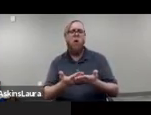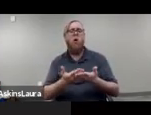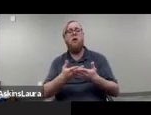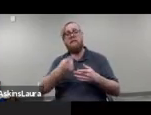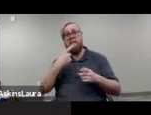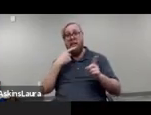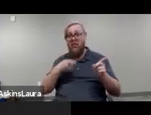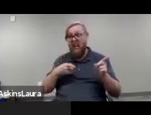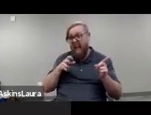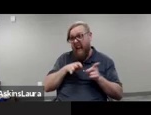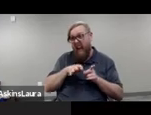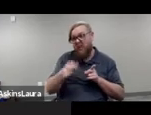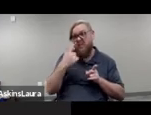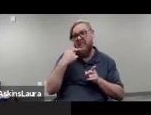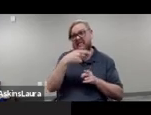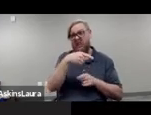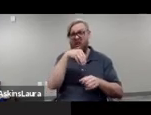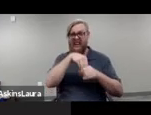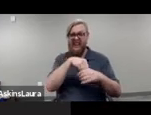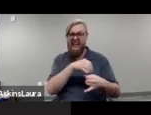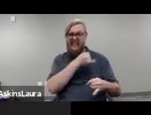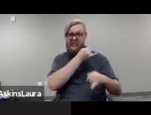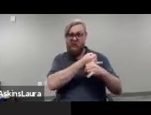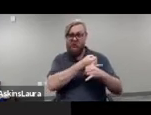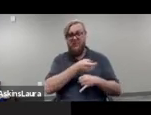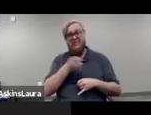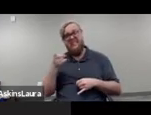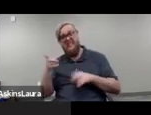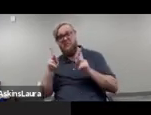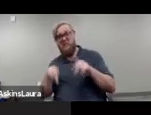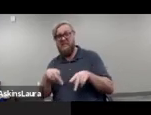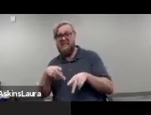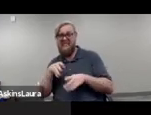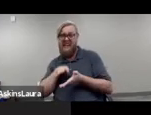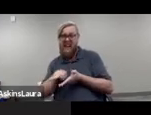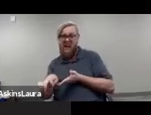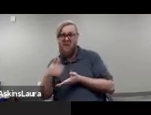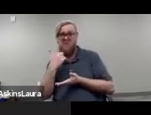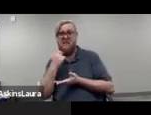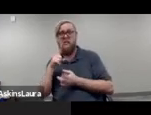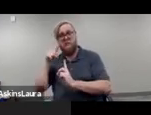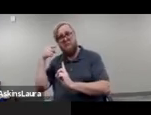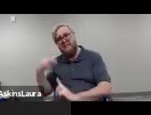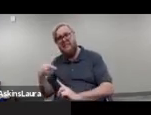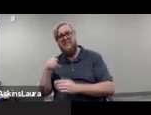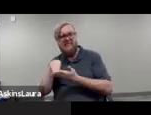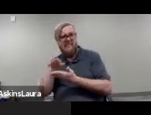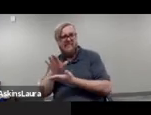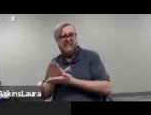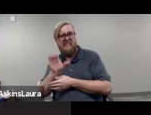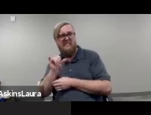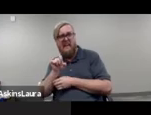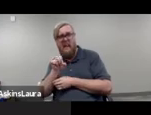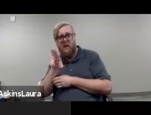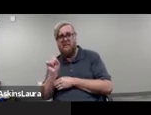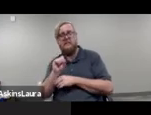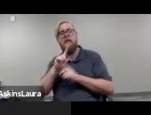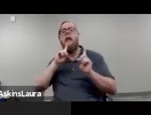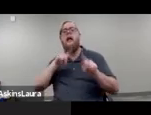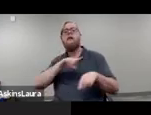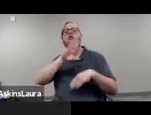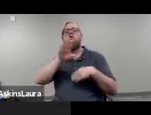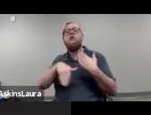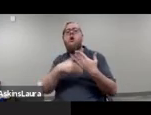this person be counted because they are in this institution will that person be counted because they're this particular status the answer is always going to be